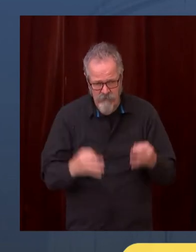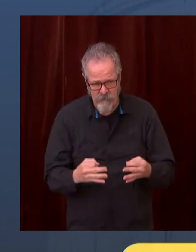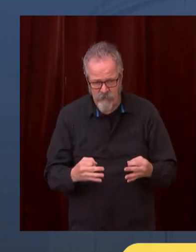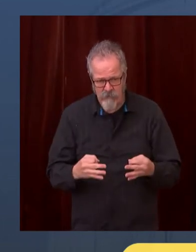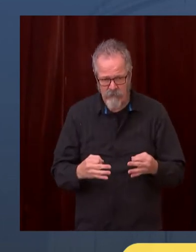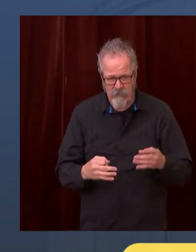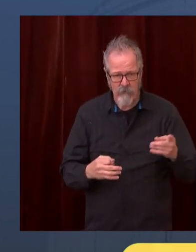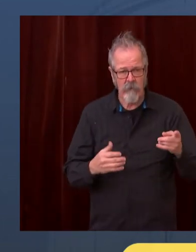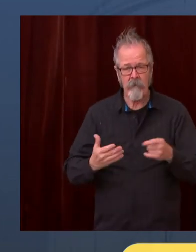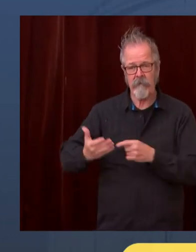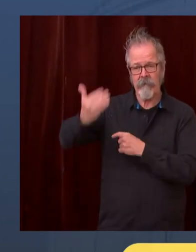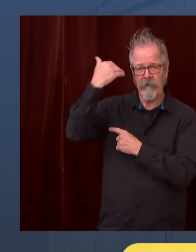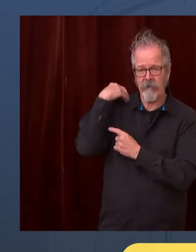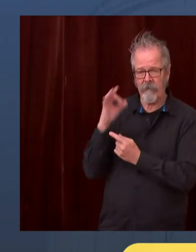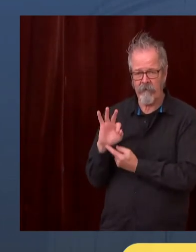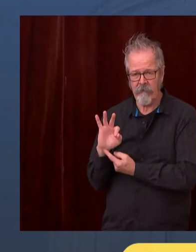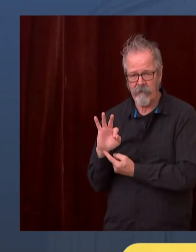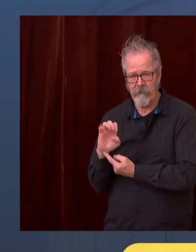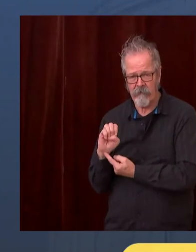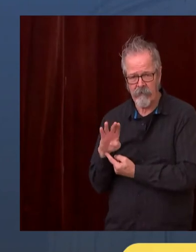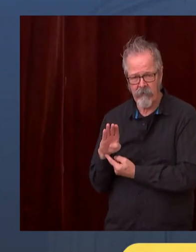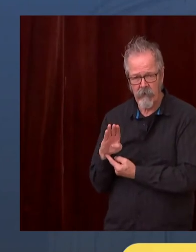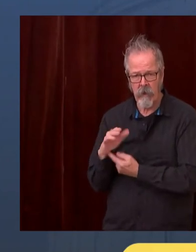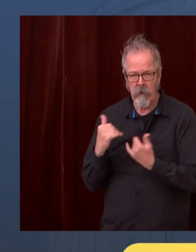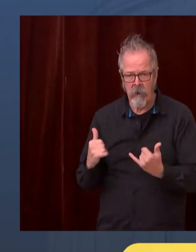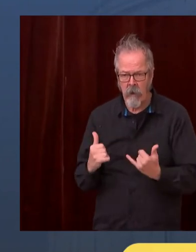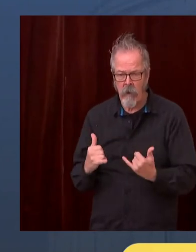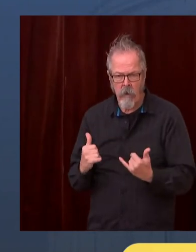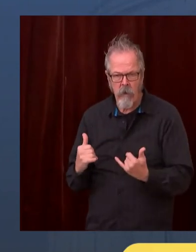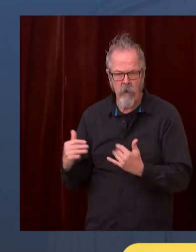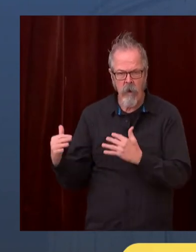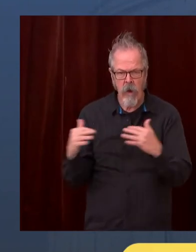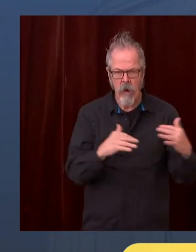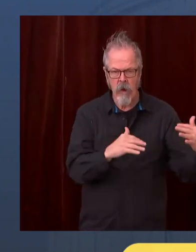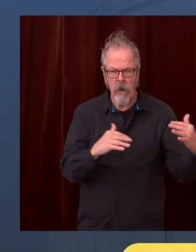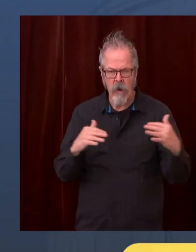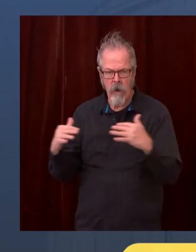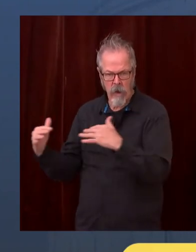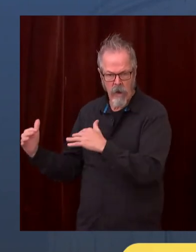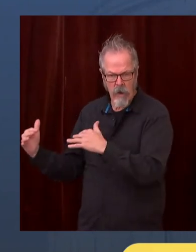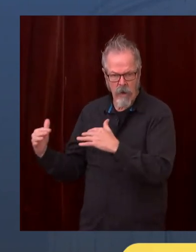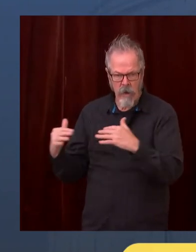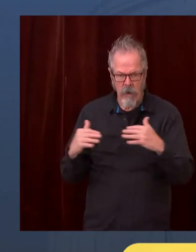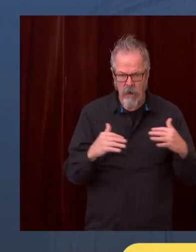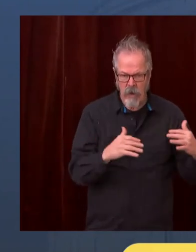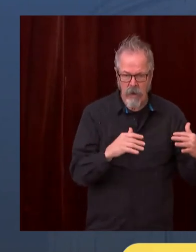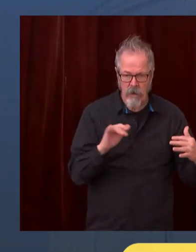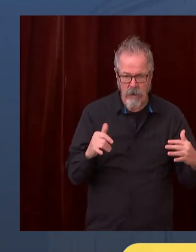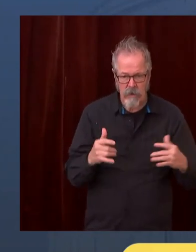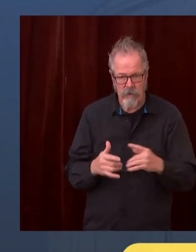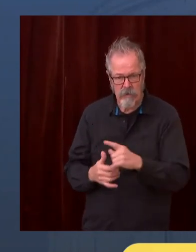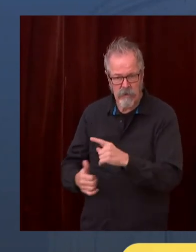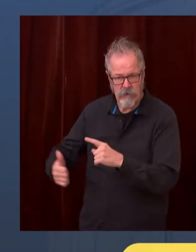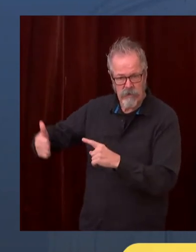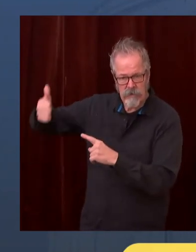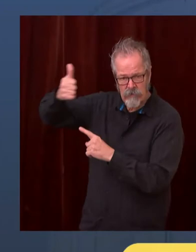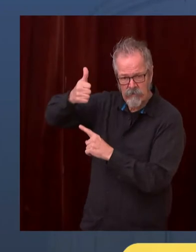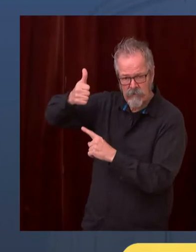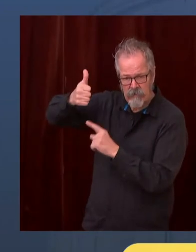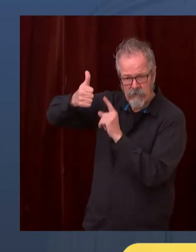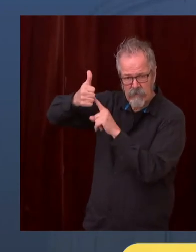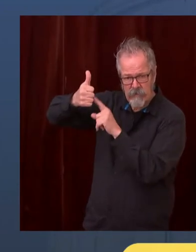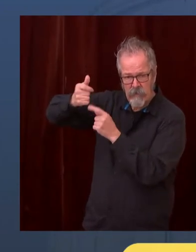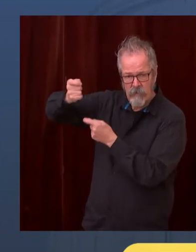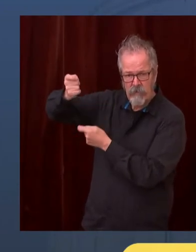Well, the general decided a long time ago to make a change, and I respect people's ability